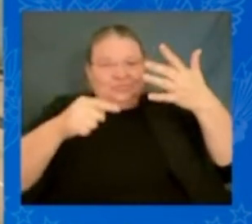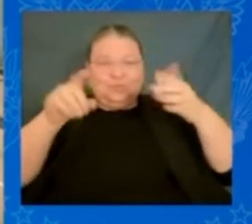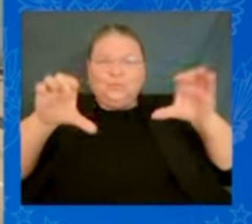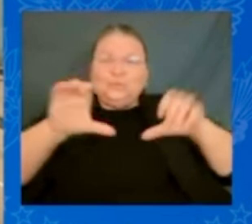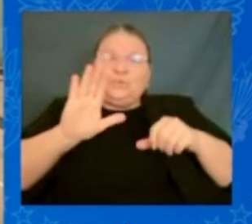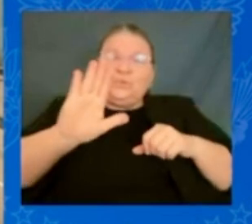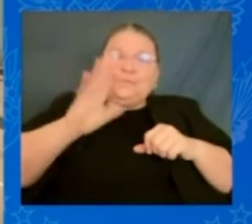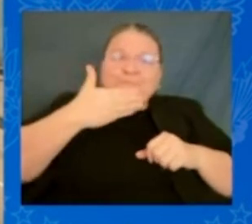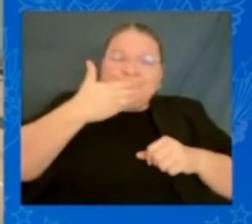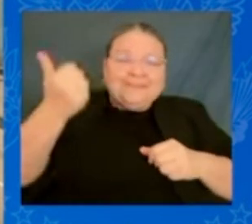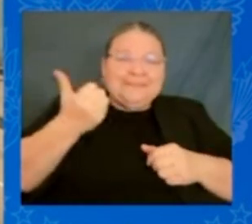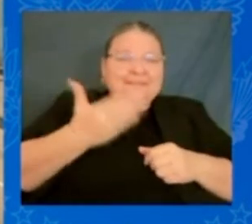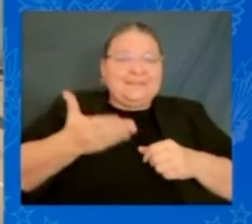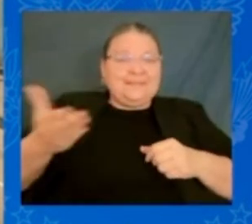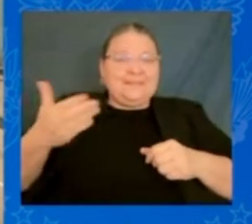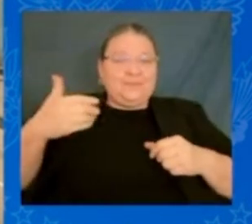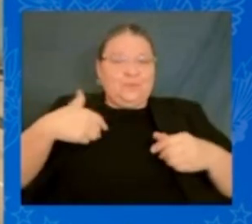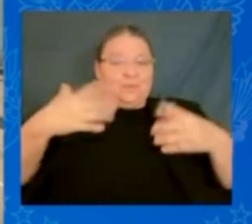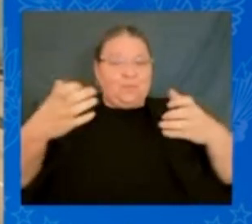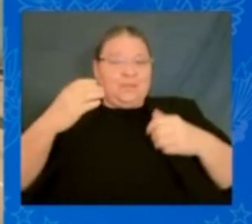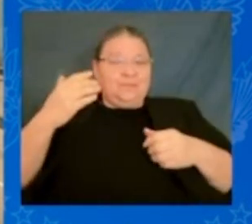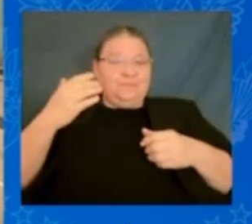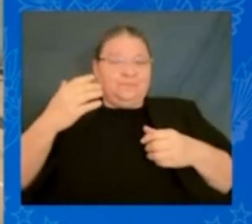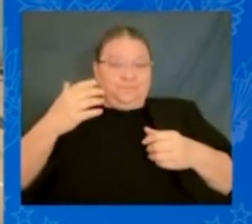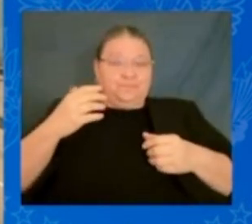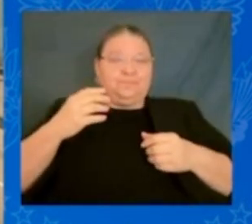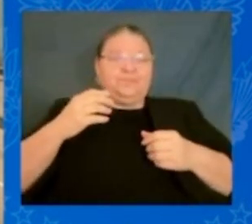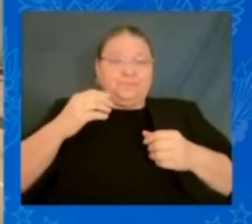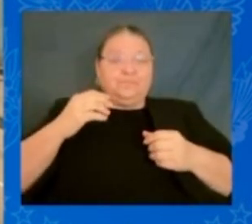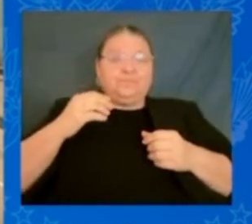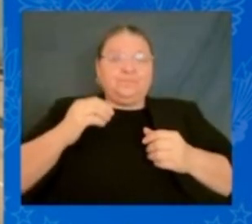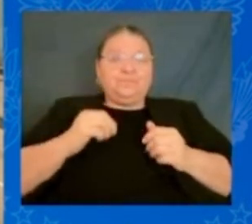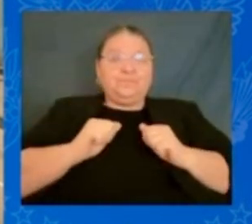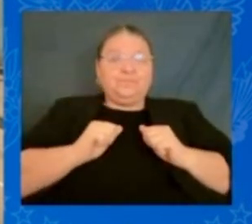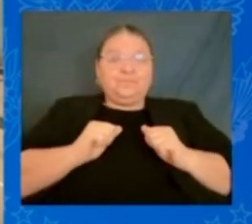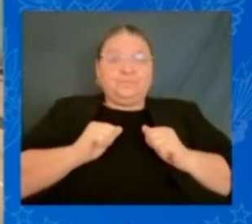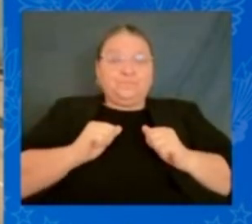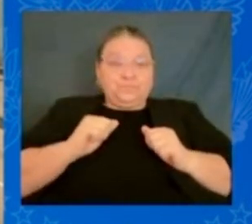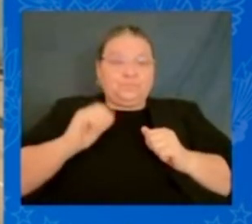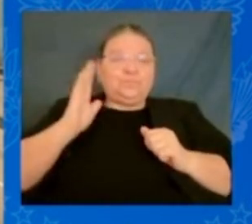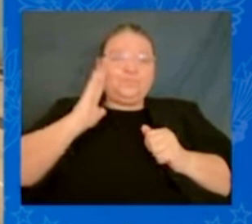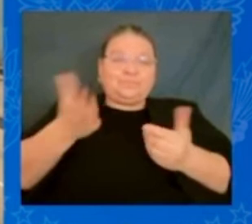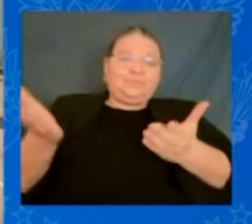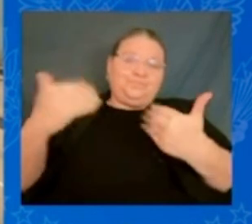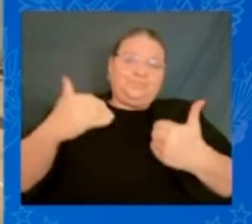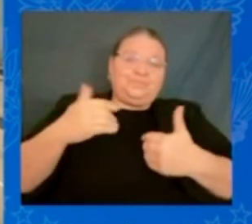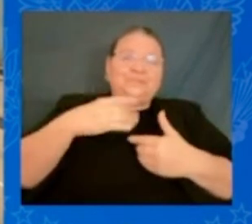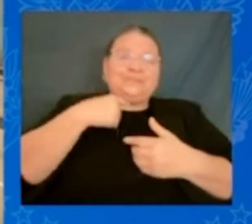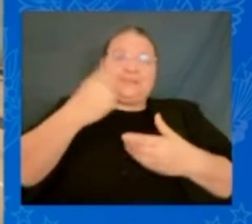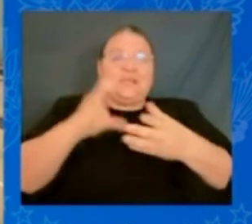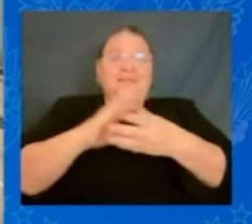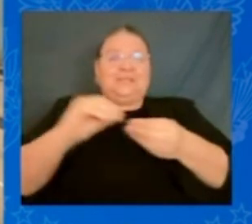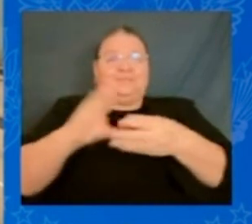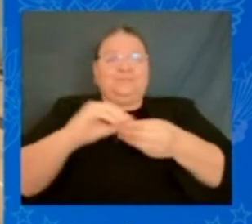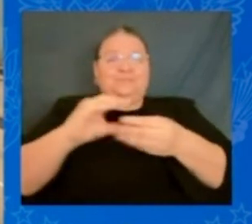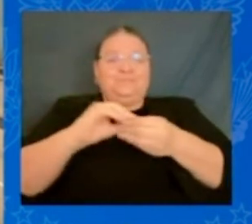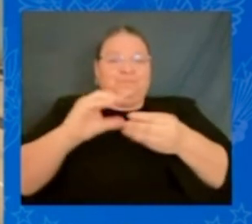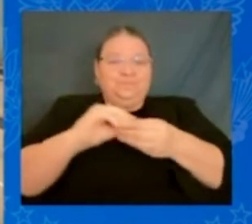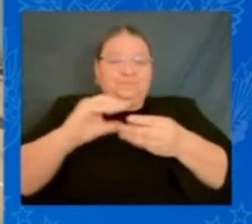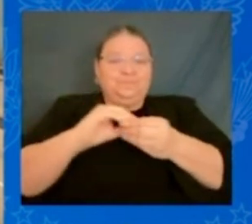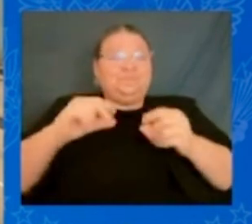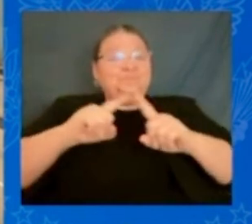to hear more, and I'm quite sure our Congresswoman is going to tell us about that, what the president is going to do,